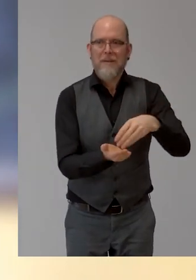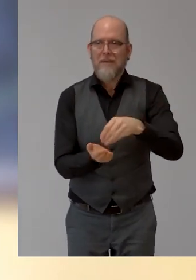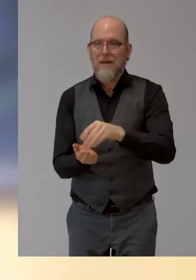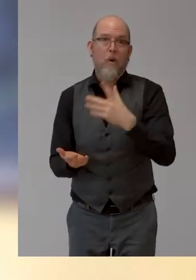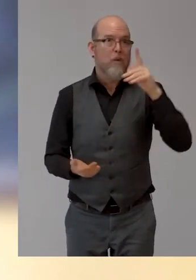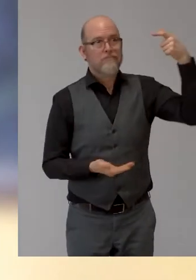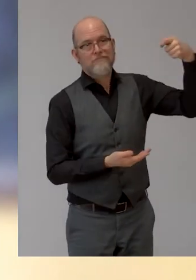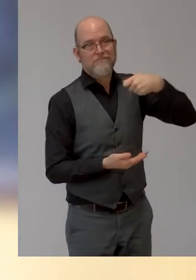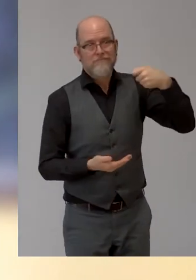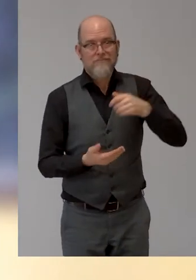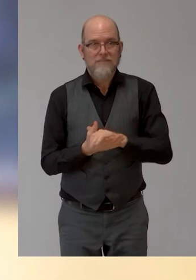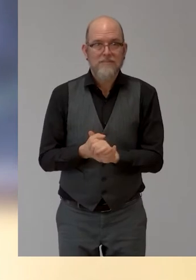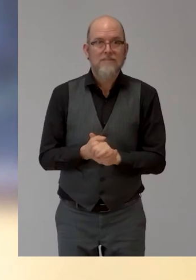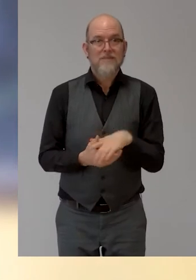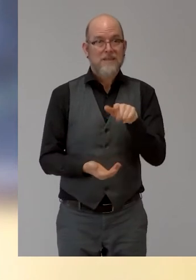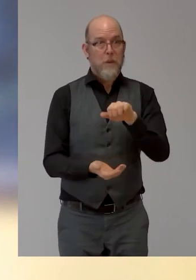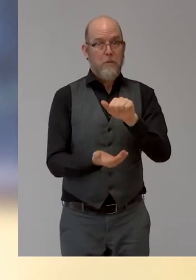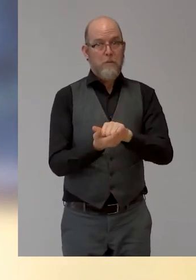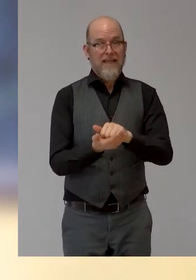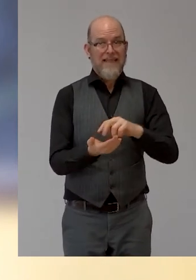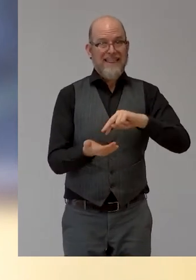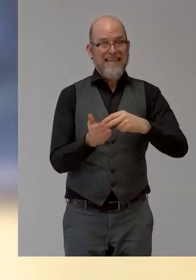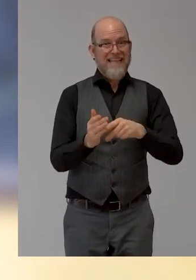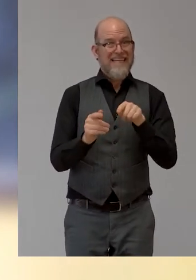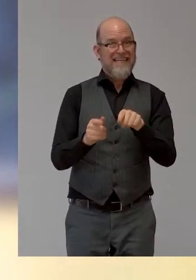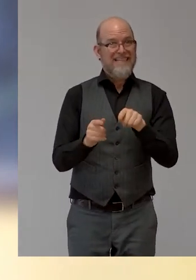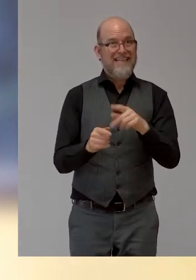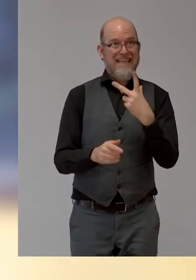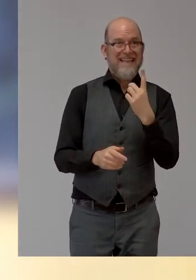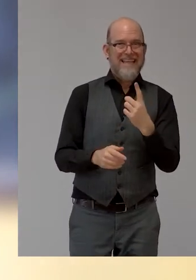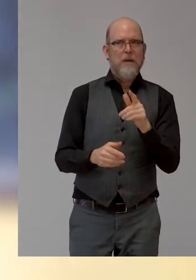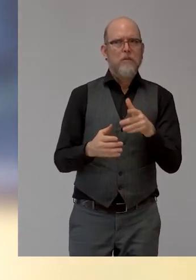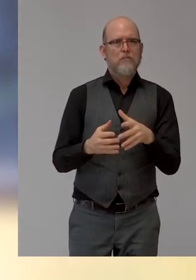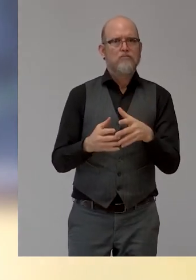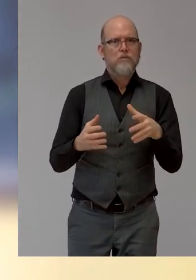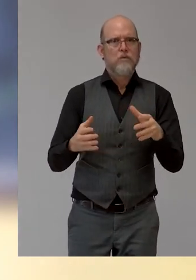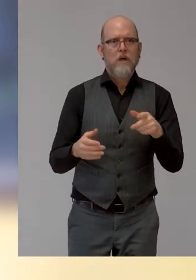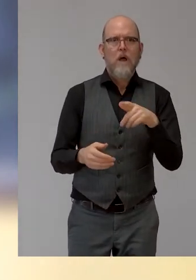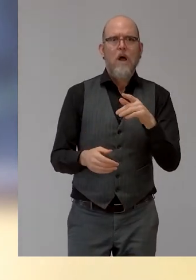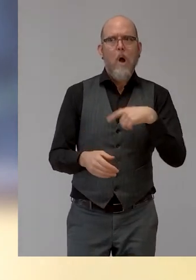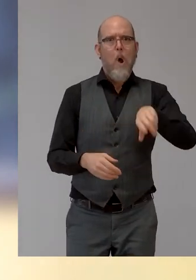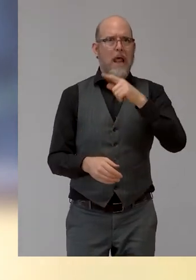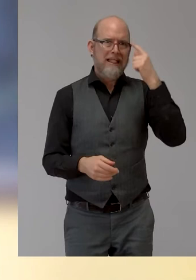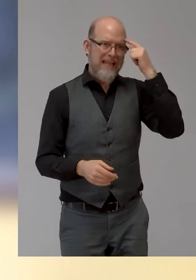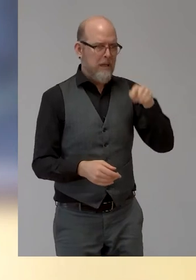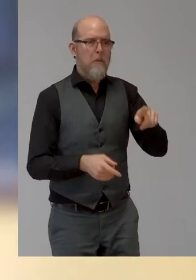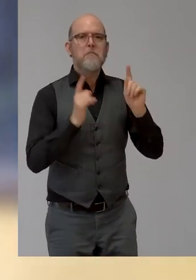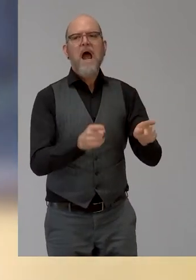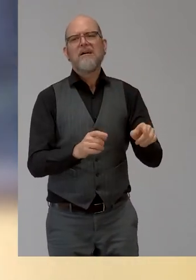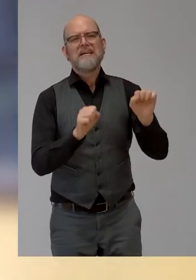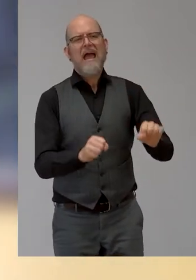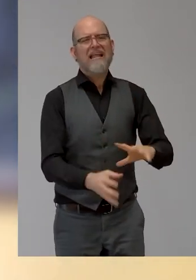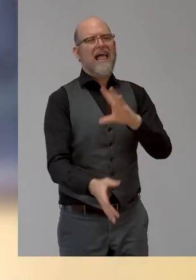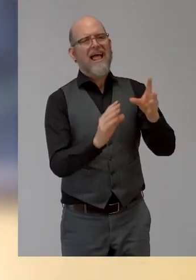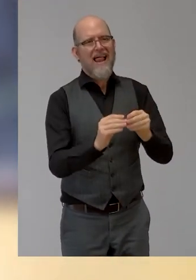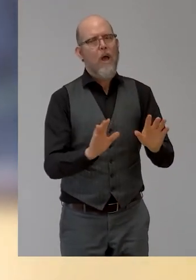emerging technology with inflated expectations. I must emphasize the fact that the expectations from the